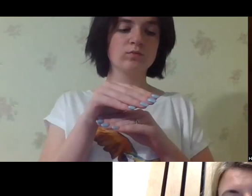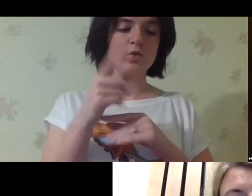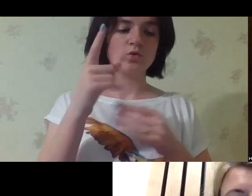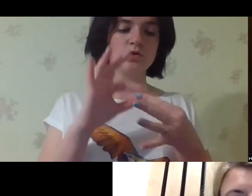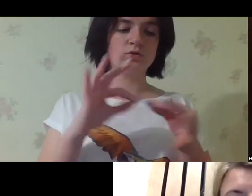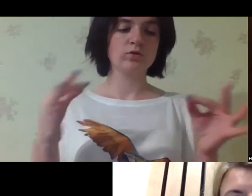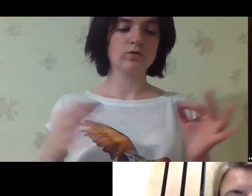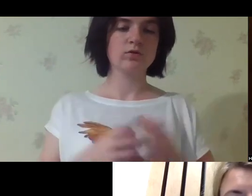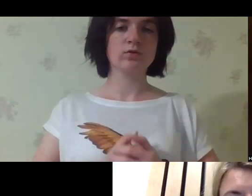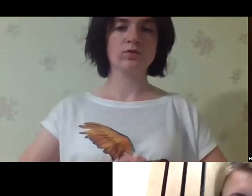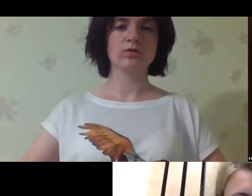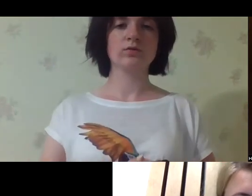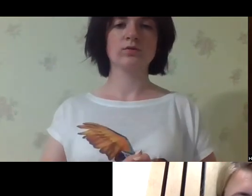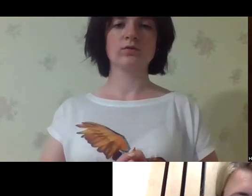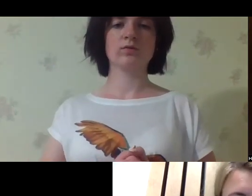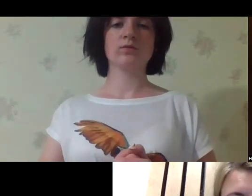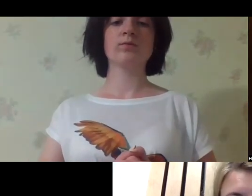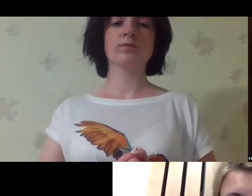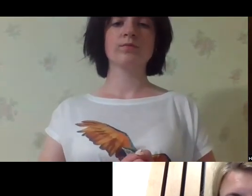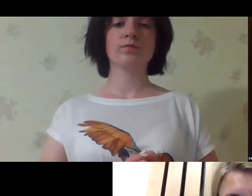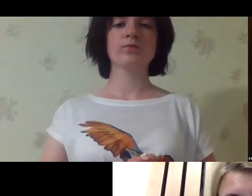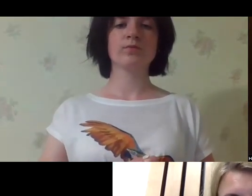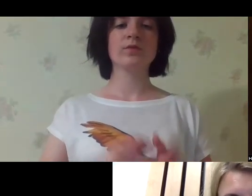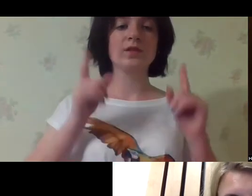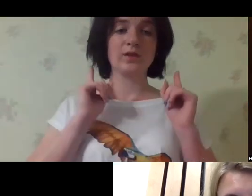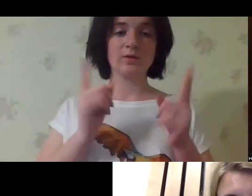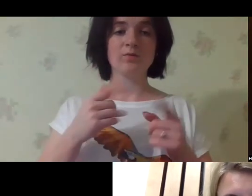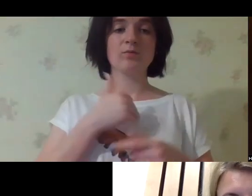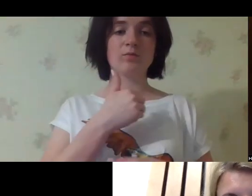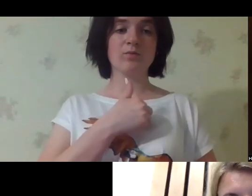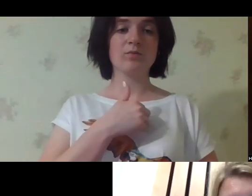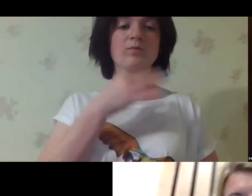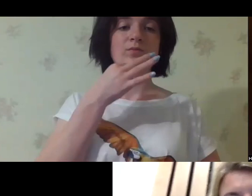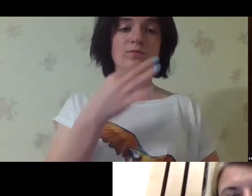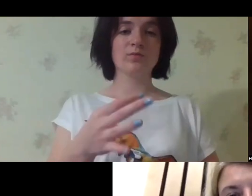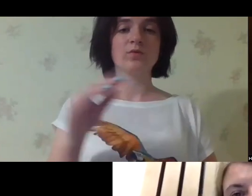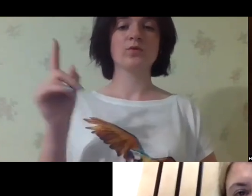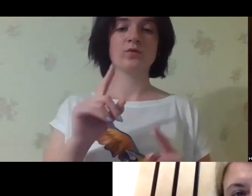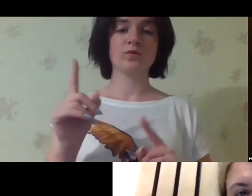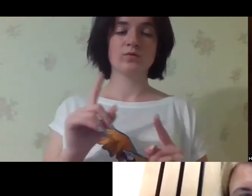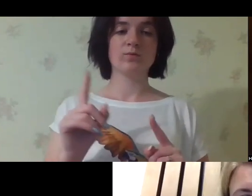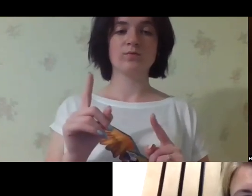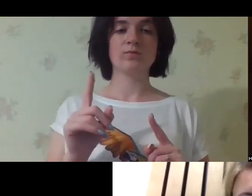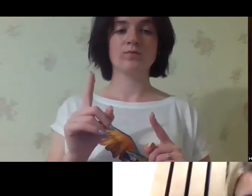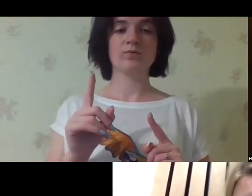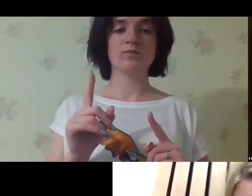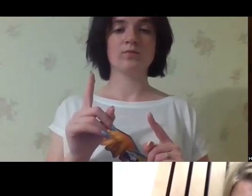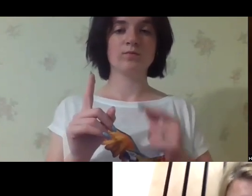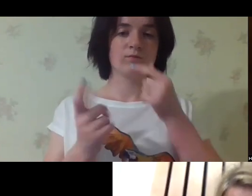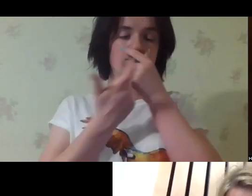Am I allowed to add at least one sentence? Go ahead. First of all, I need to say